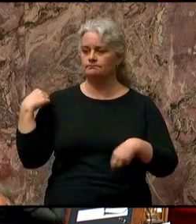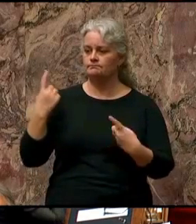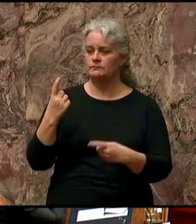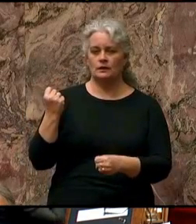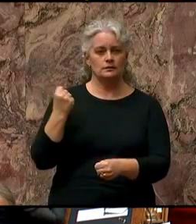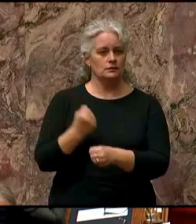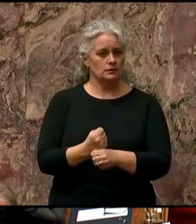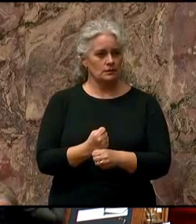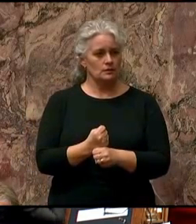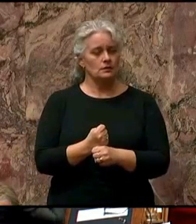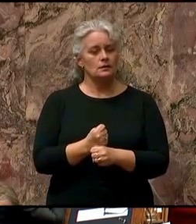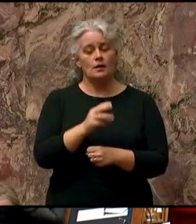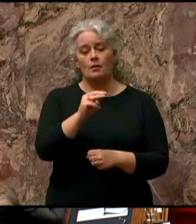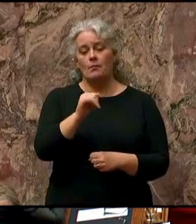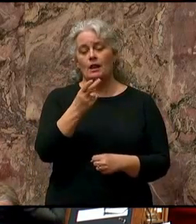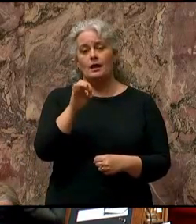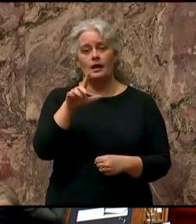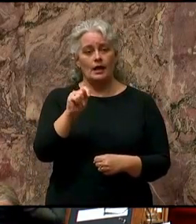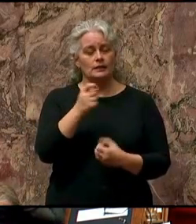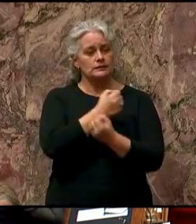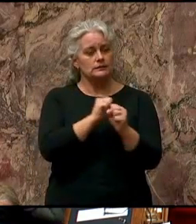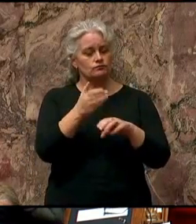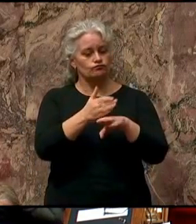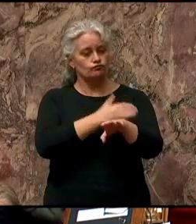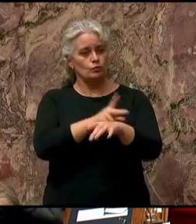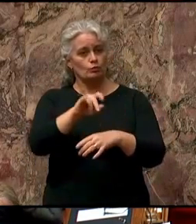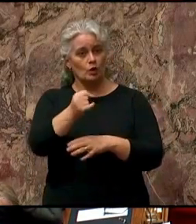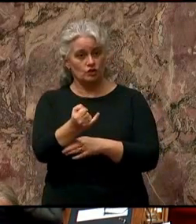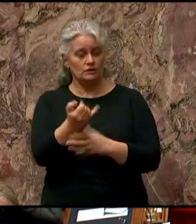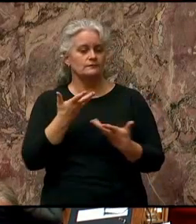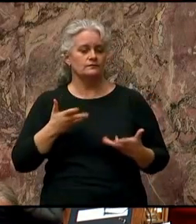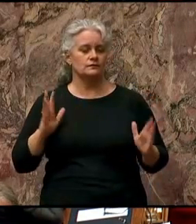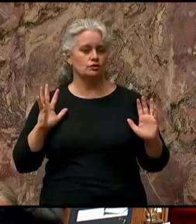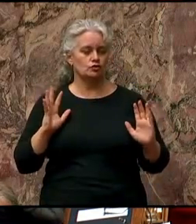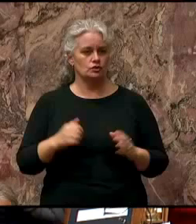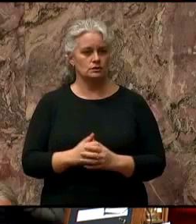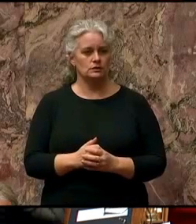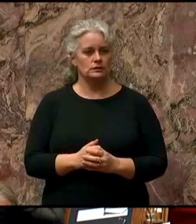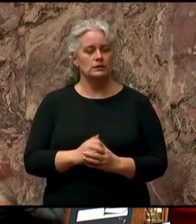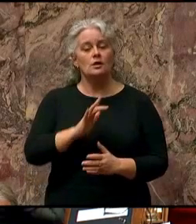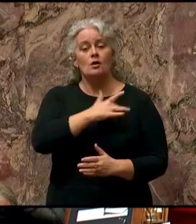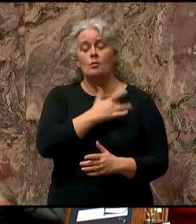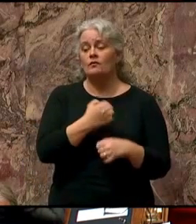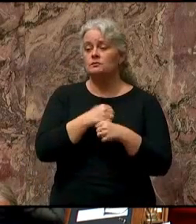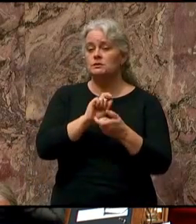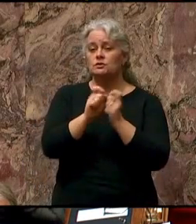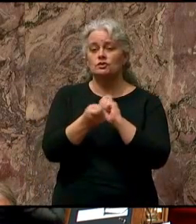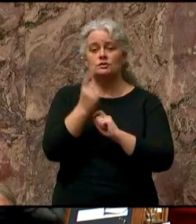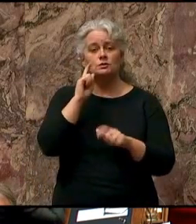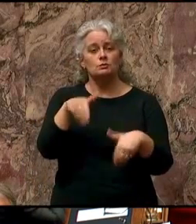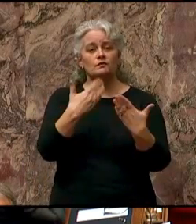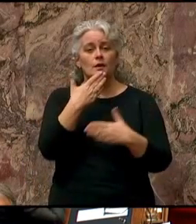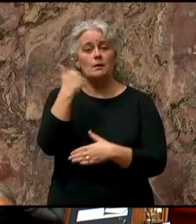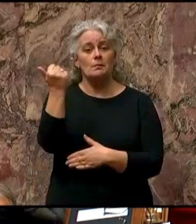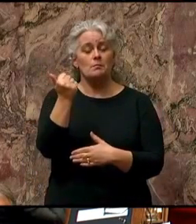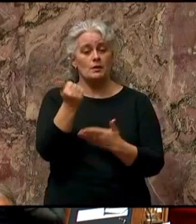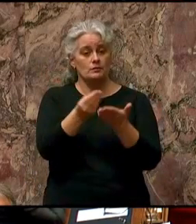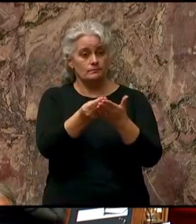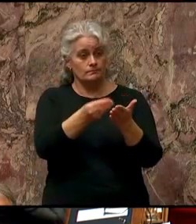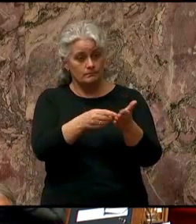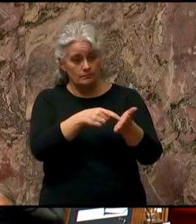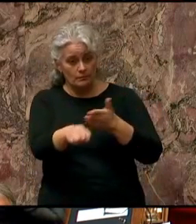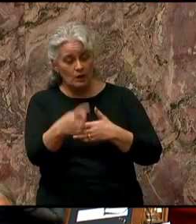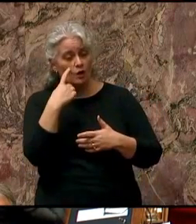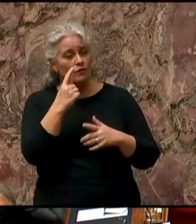year, the Malahat Safety Improvement Project was completed. The province made changes to provide better wages for